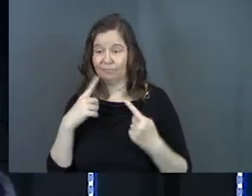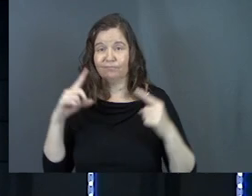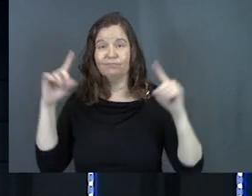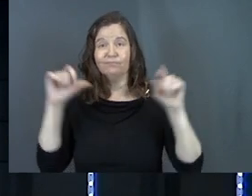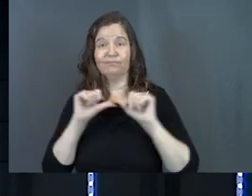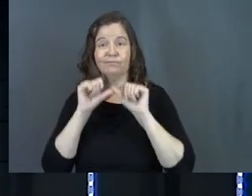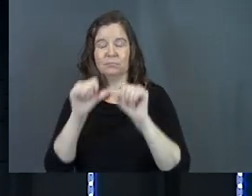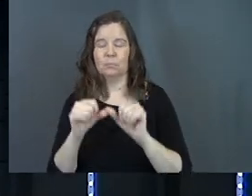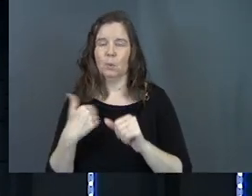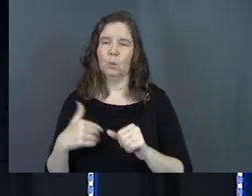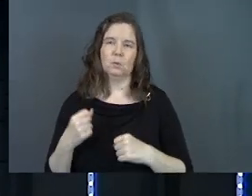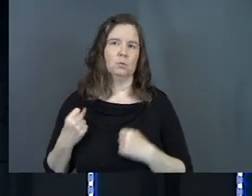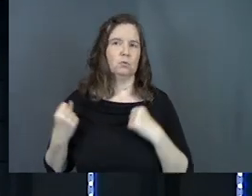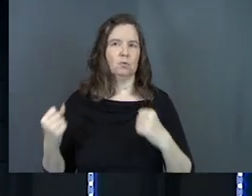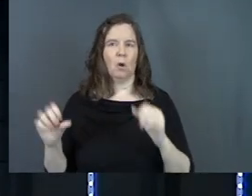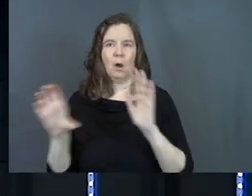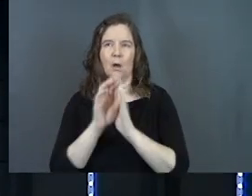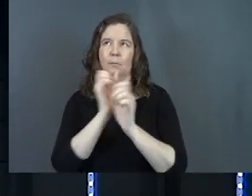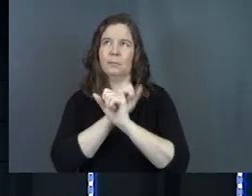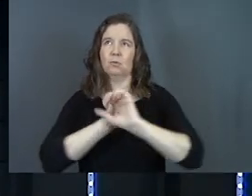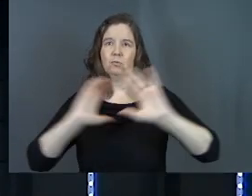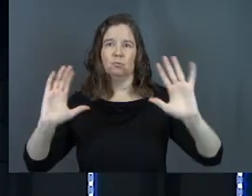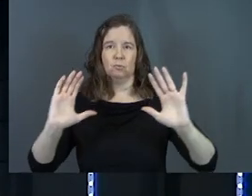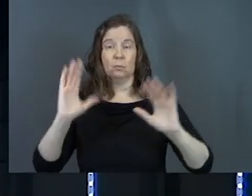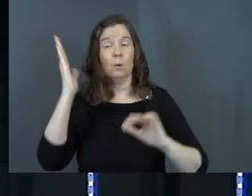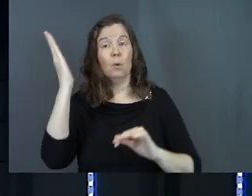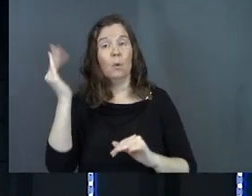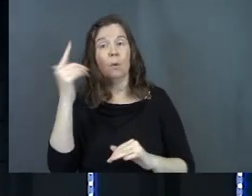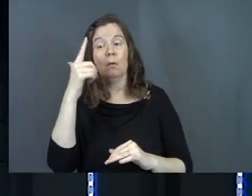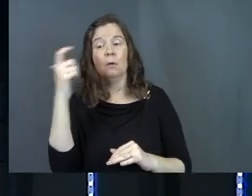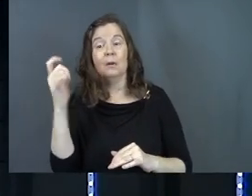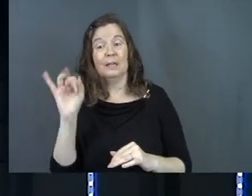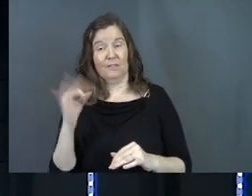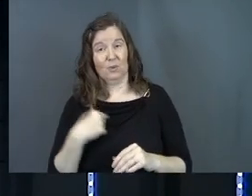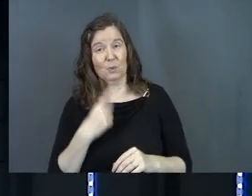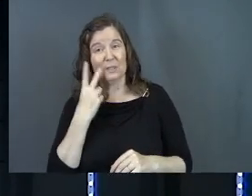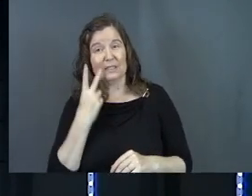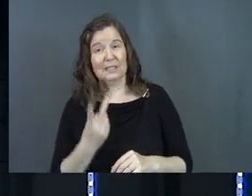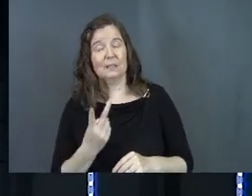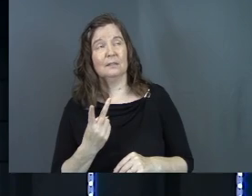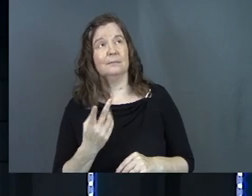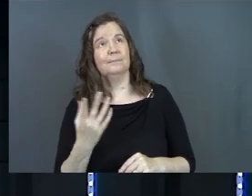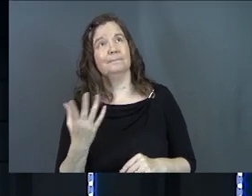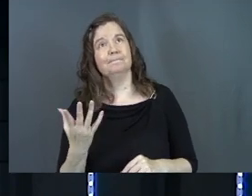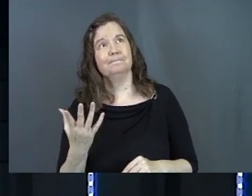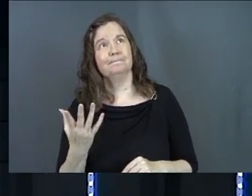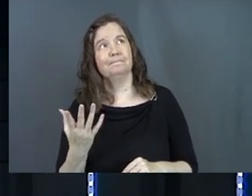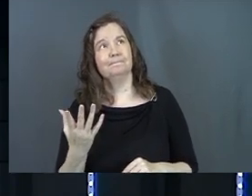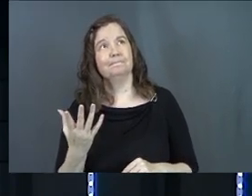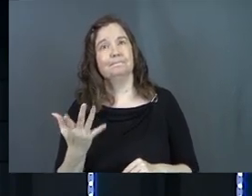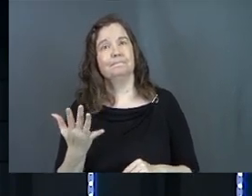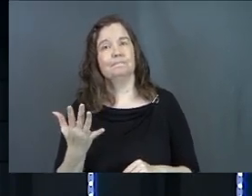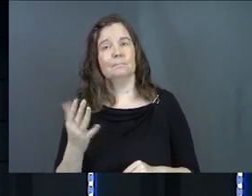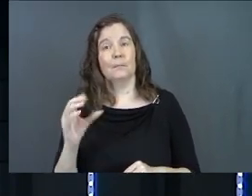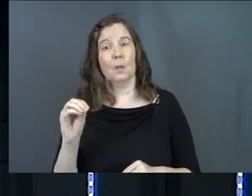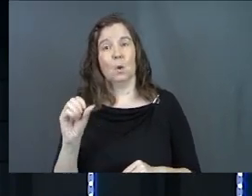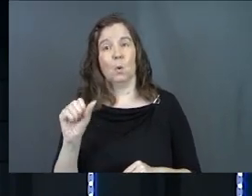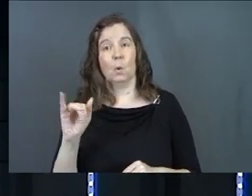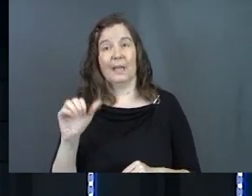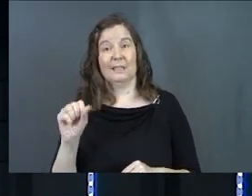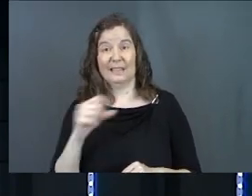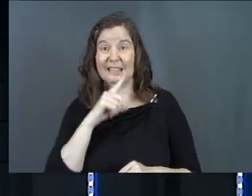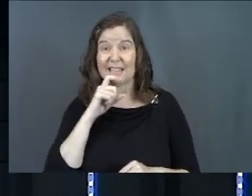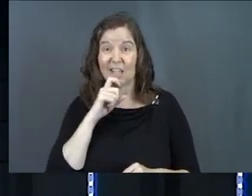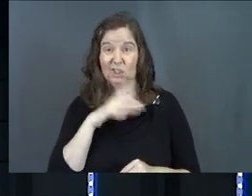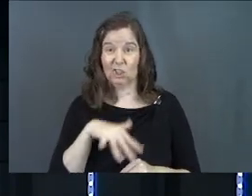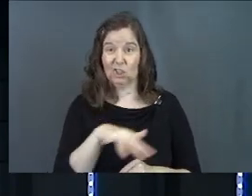It's such a powerful picture to me, because like have you ever seen an oasis in the